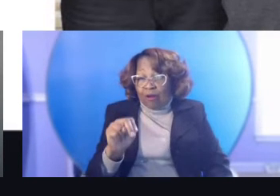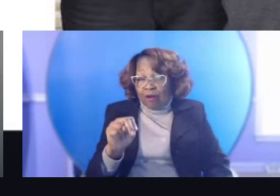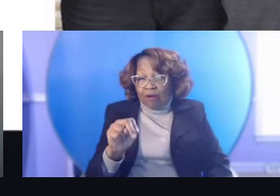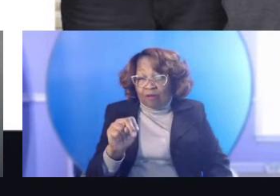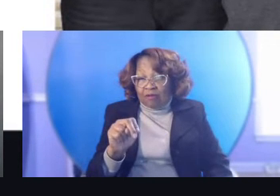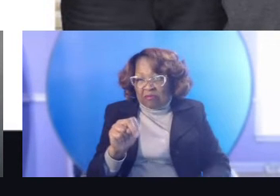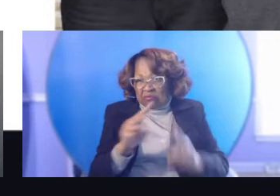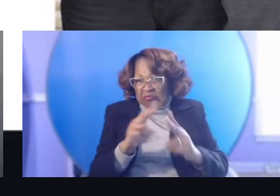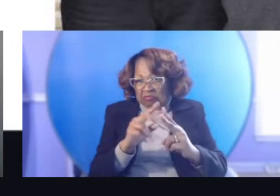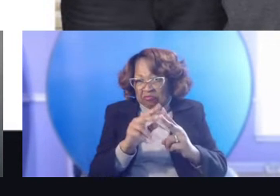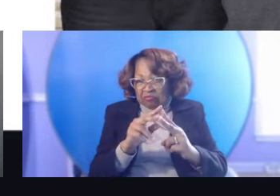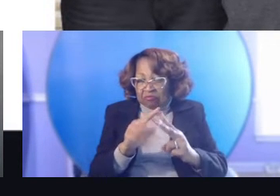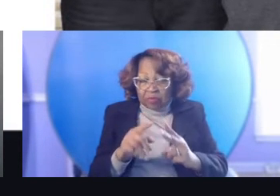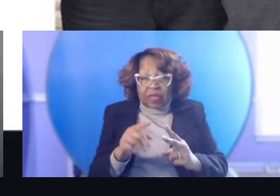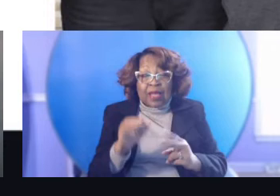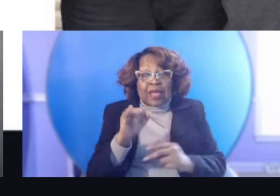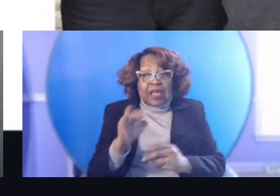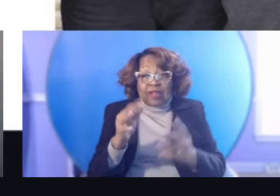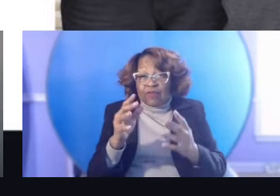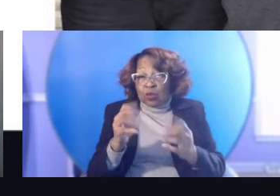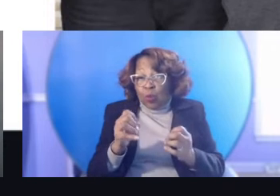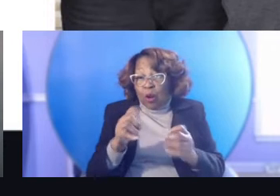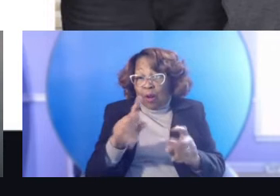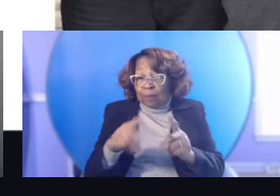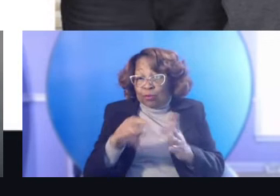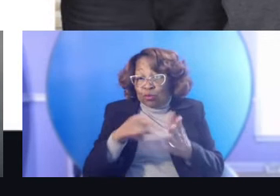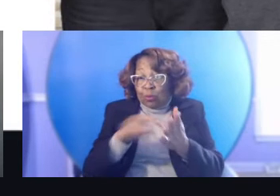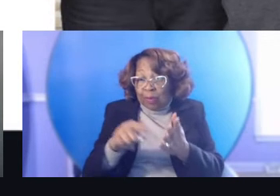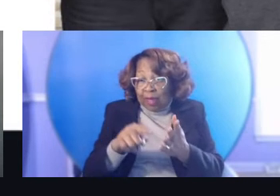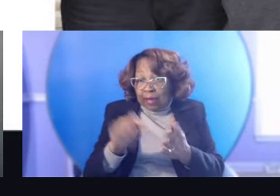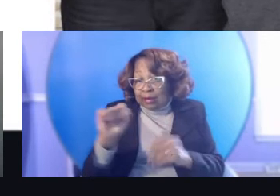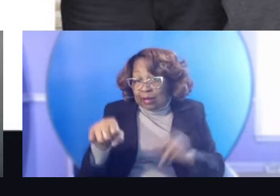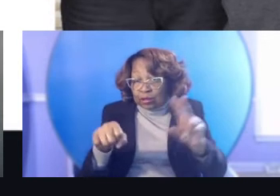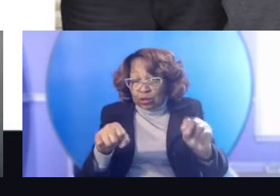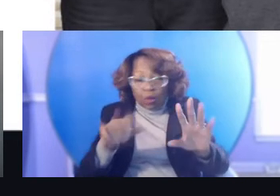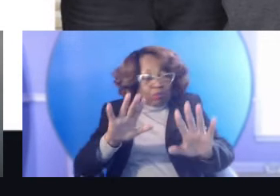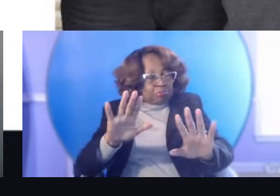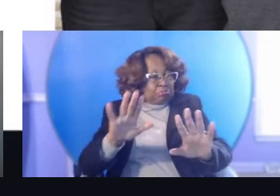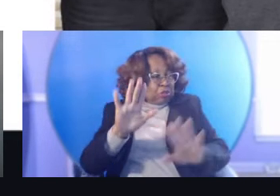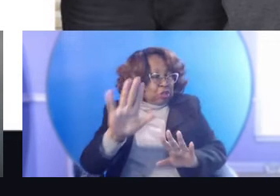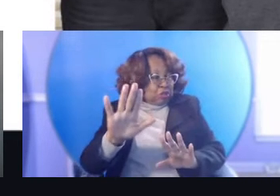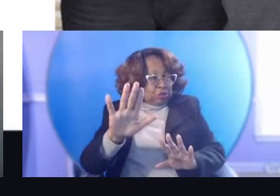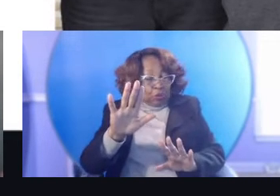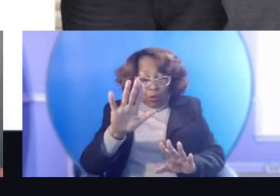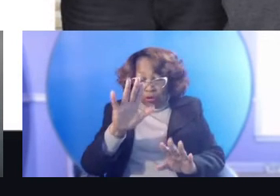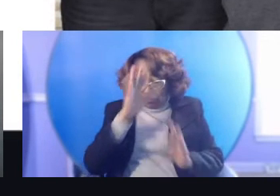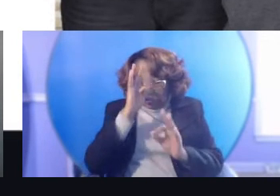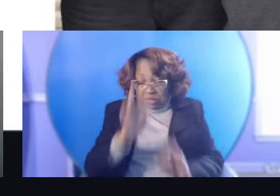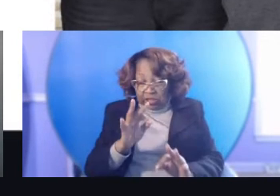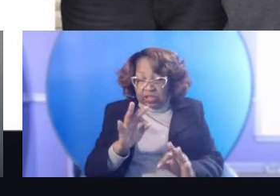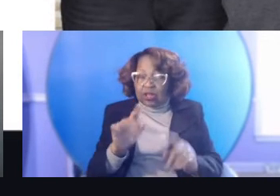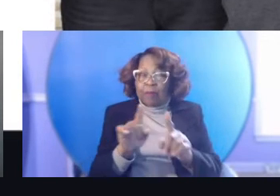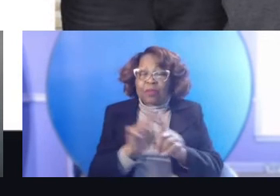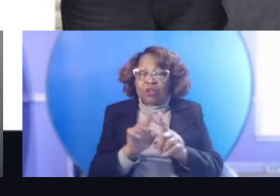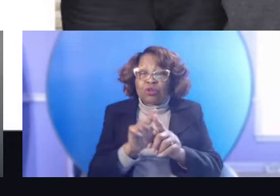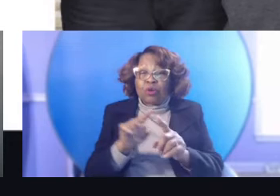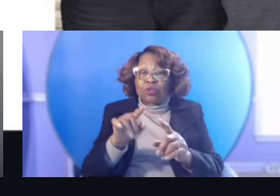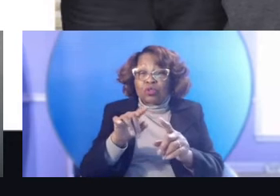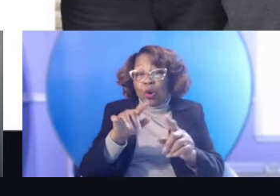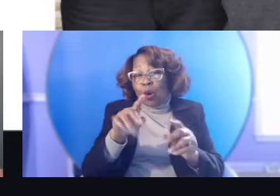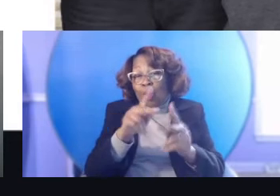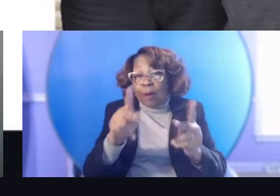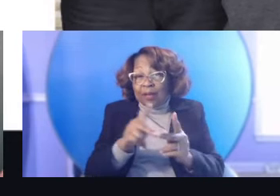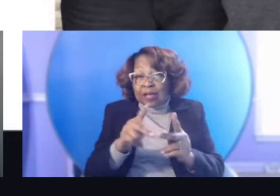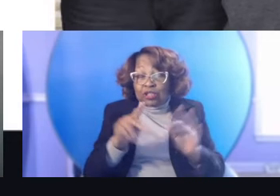or not you want to make them paid or, or not, that's your prerogative, but those are also spaces to gather that